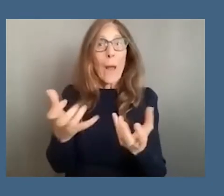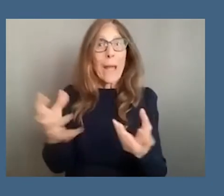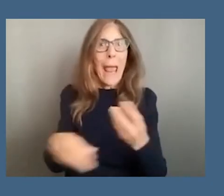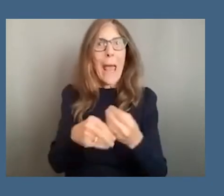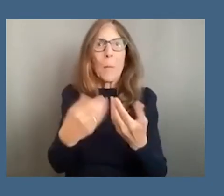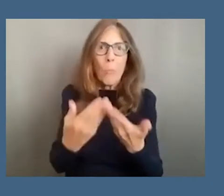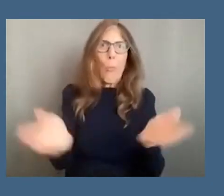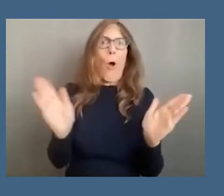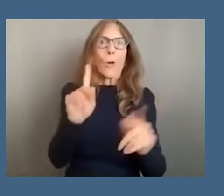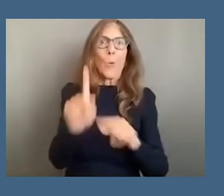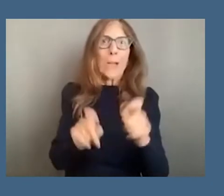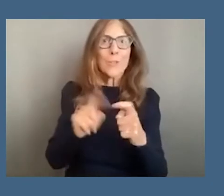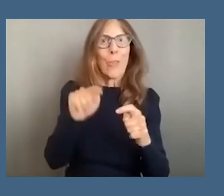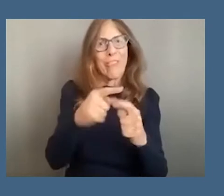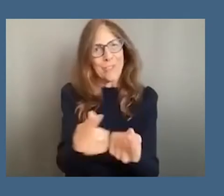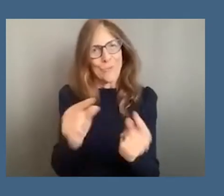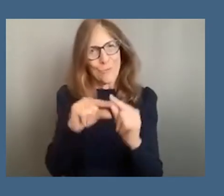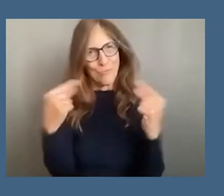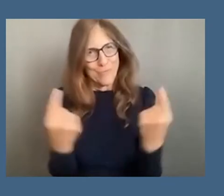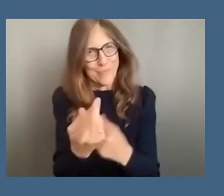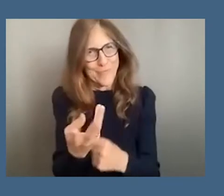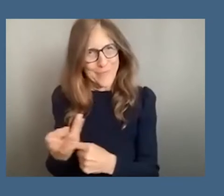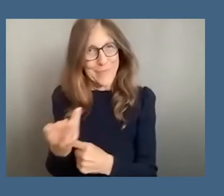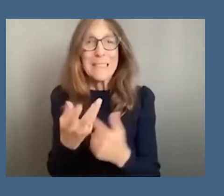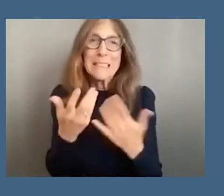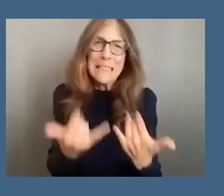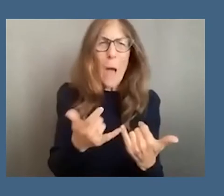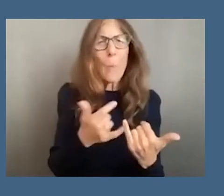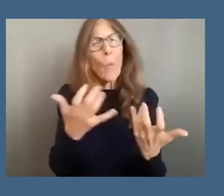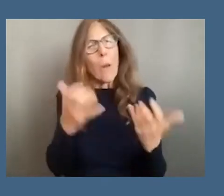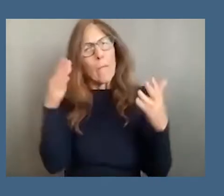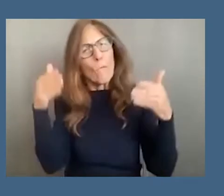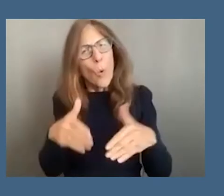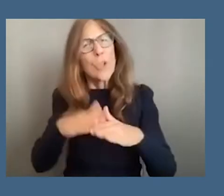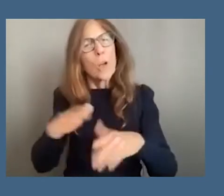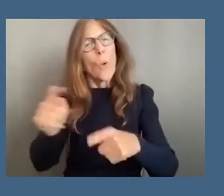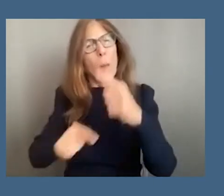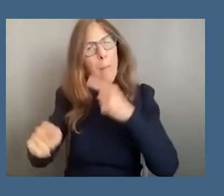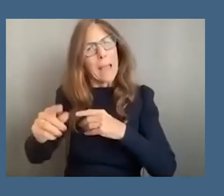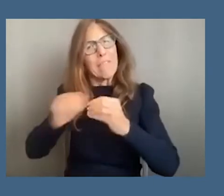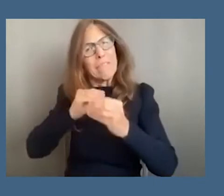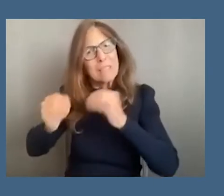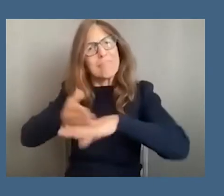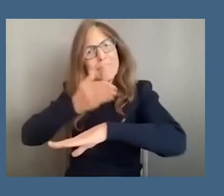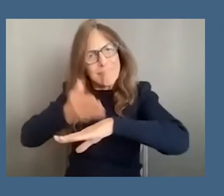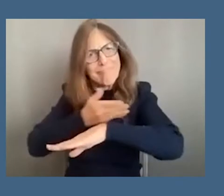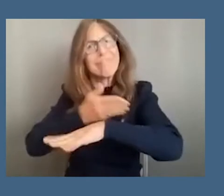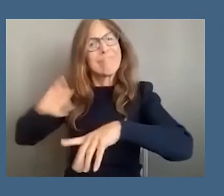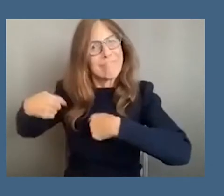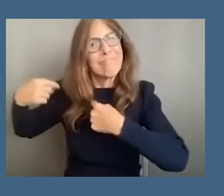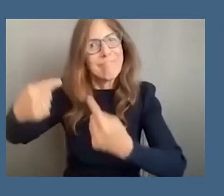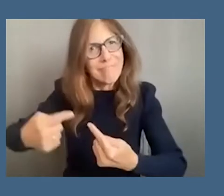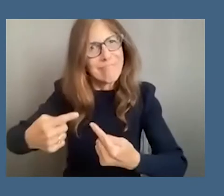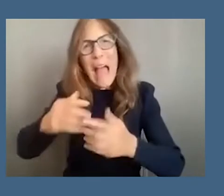as we are concerned with reckoning and reconciliation we want to start by thinking about the ways in which